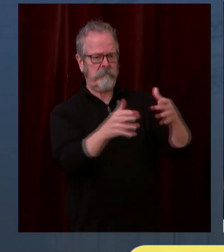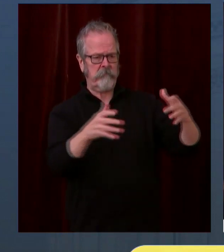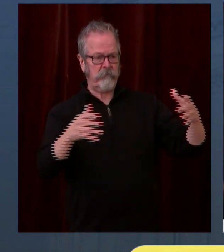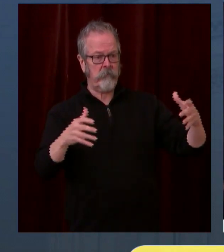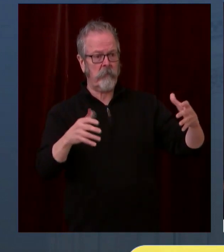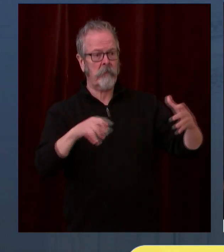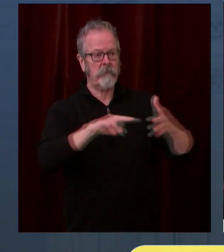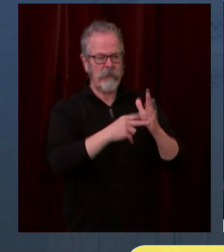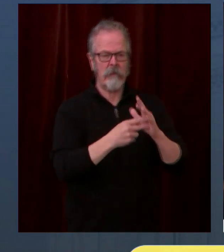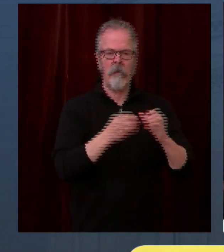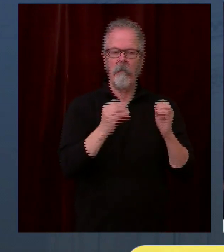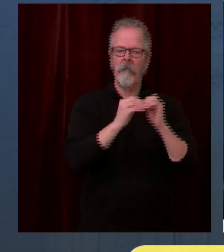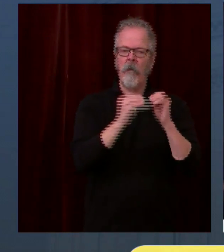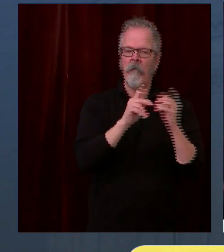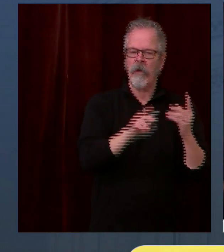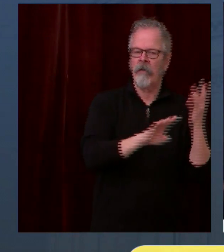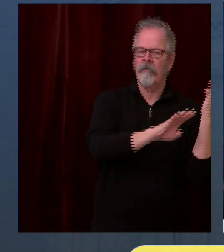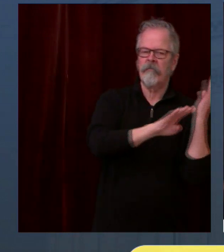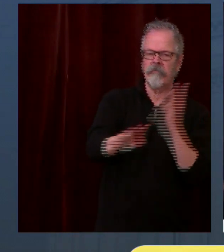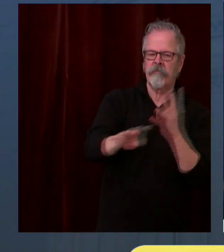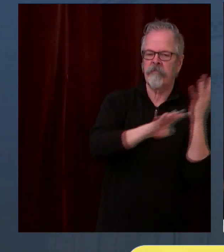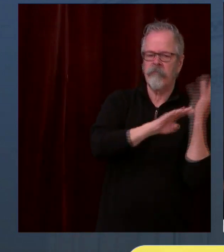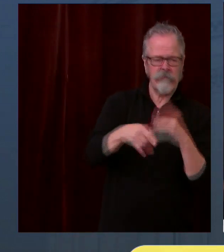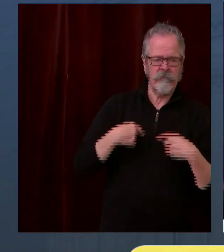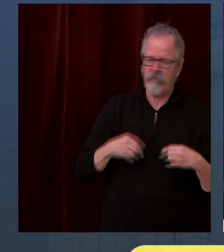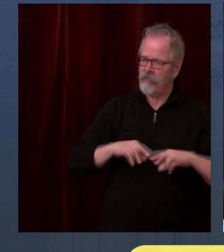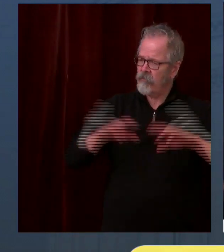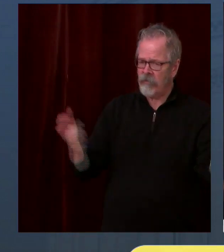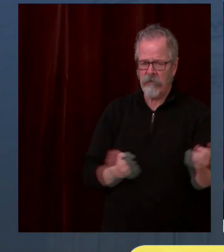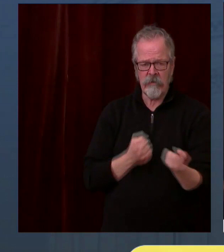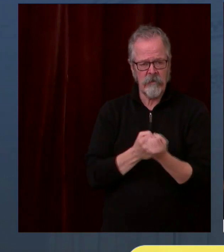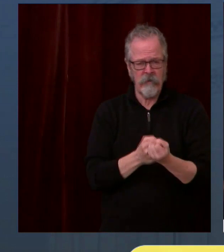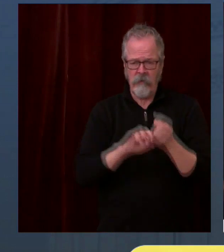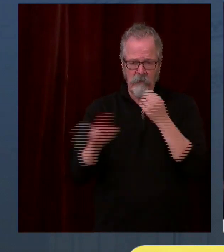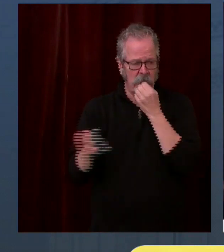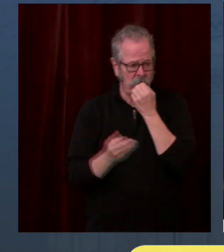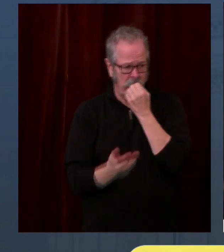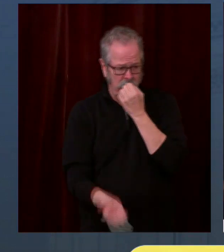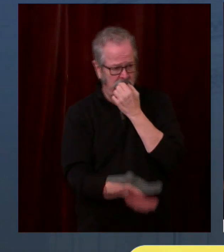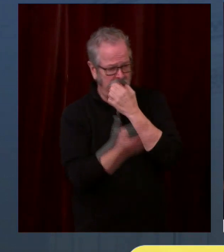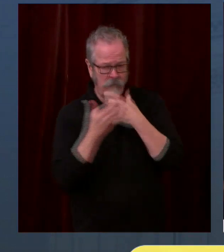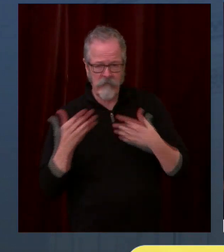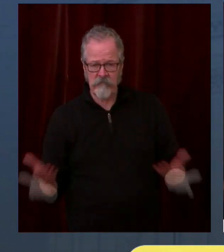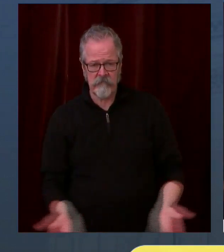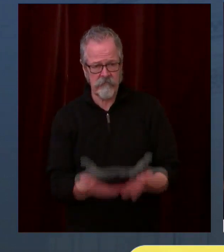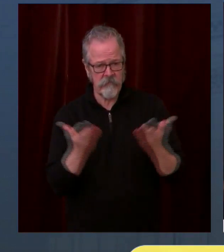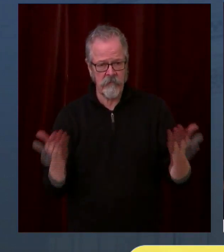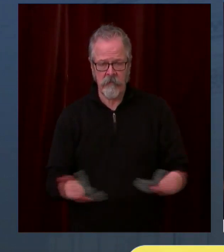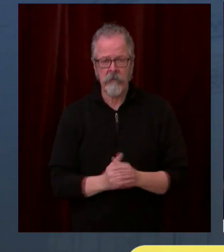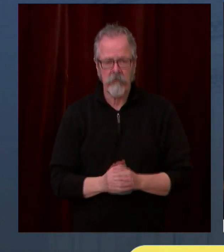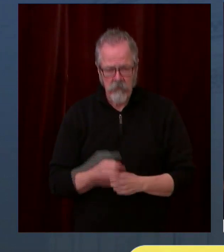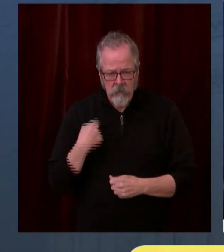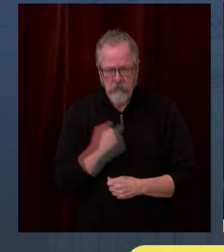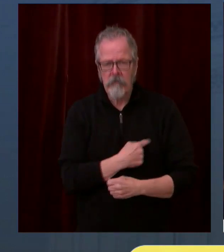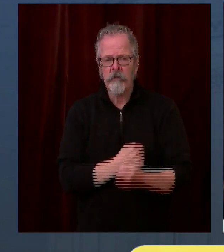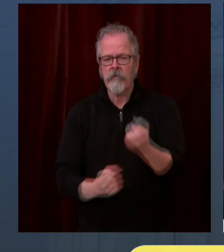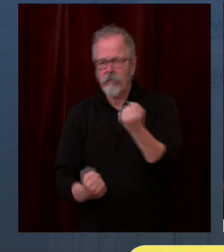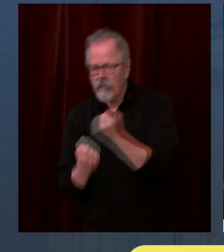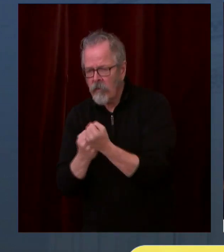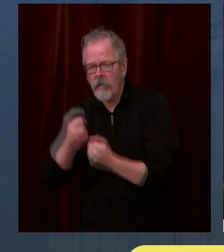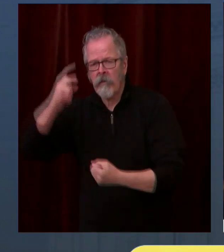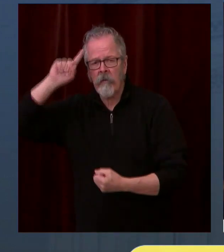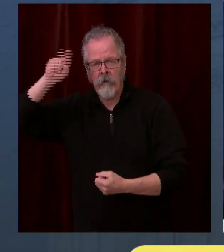vaccinated. Now we're here to support the Governor, Dr. Shaw, and all of their staffs who are working tirelessly